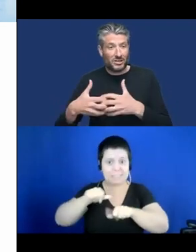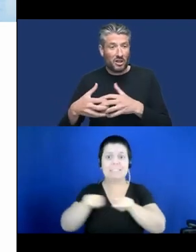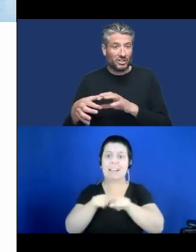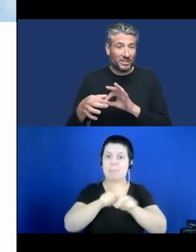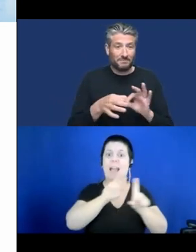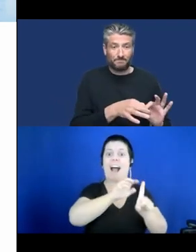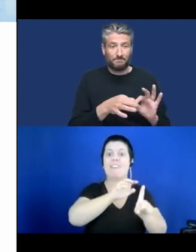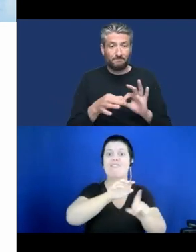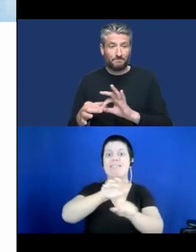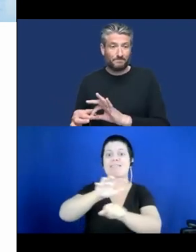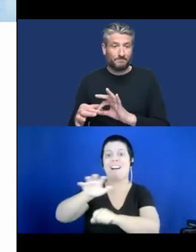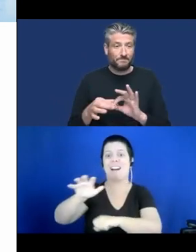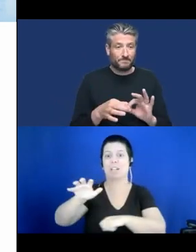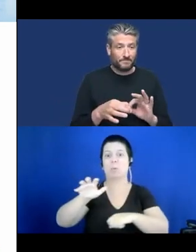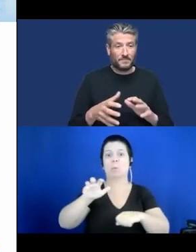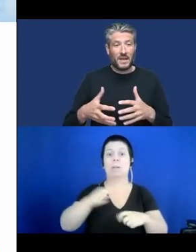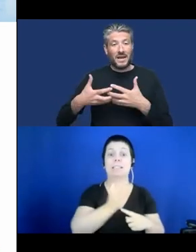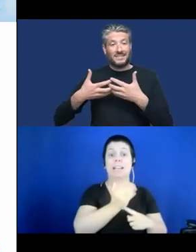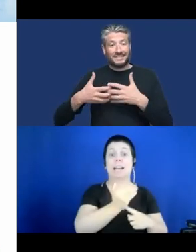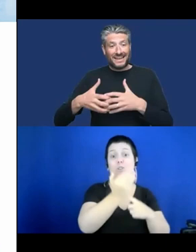idea to the patient.